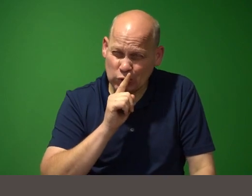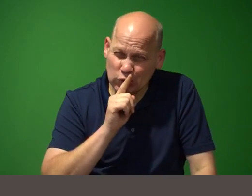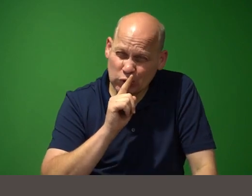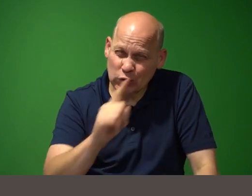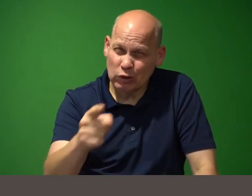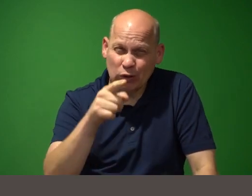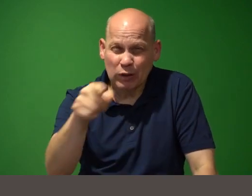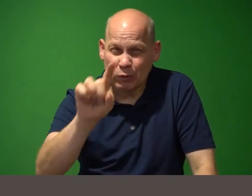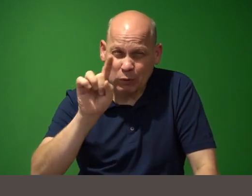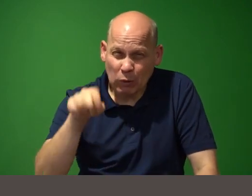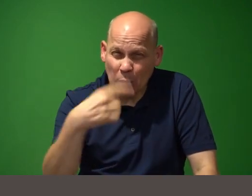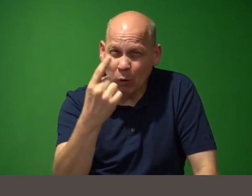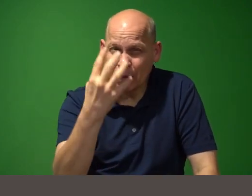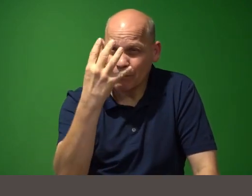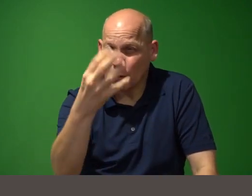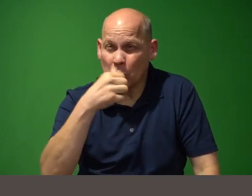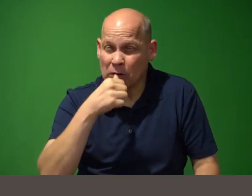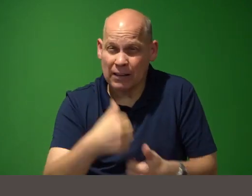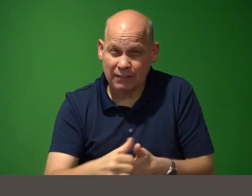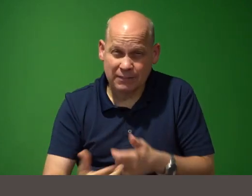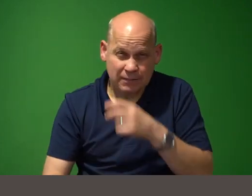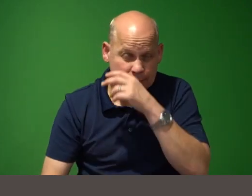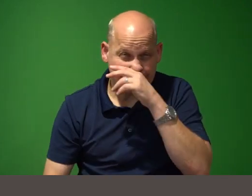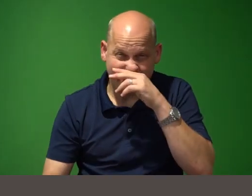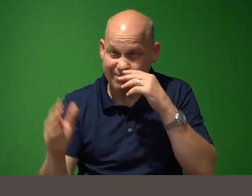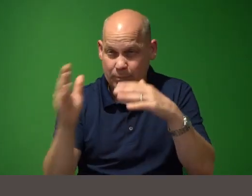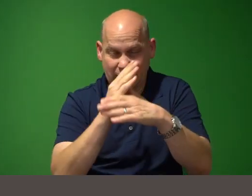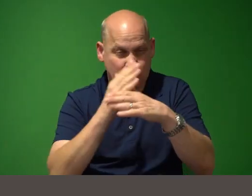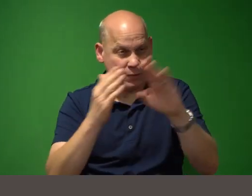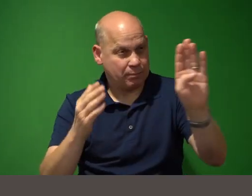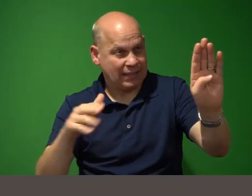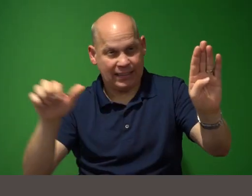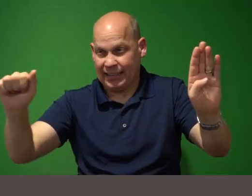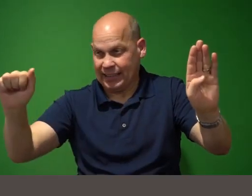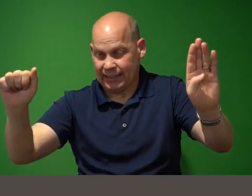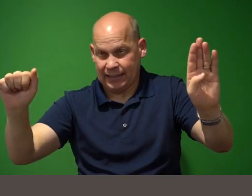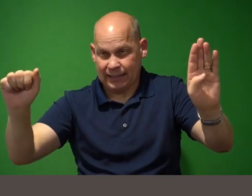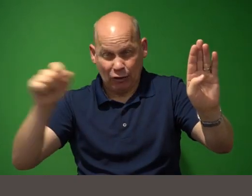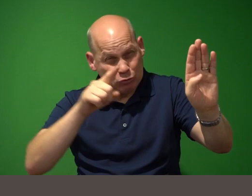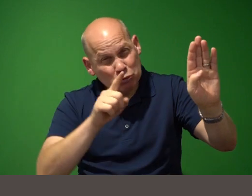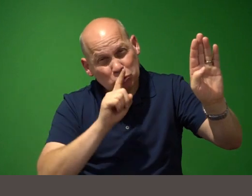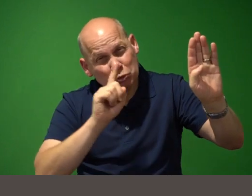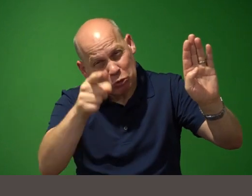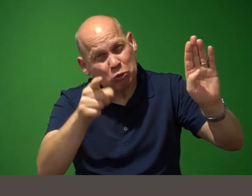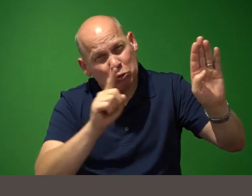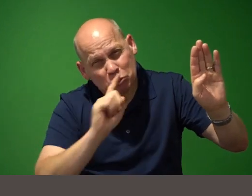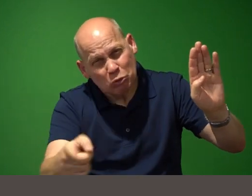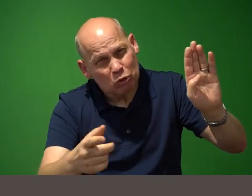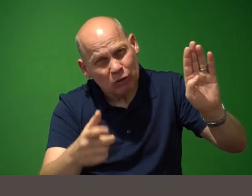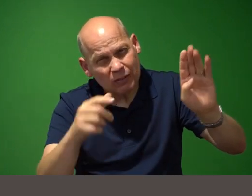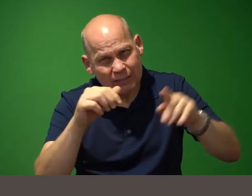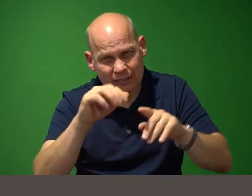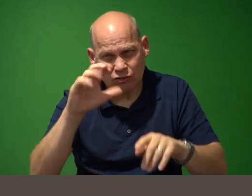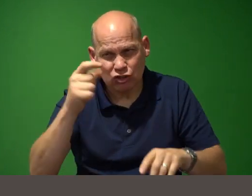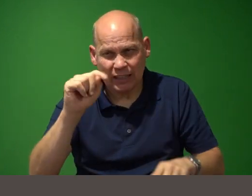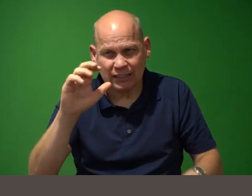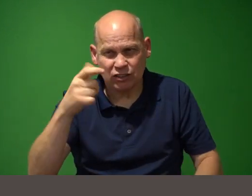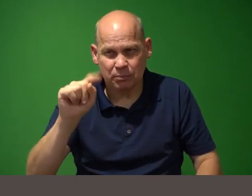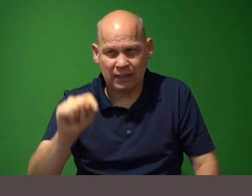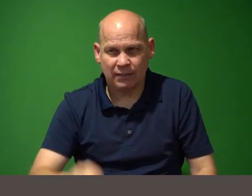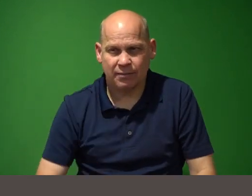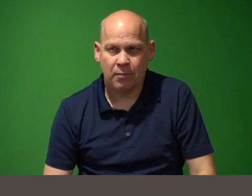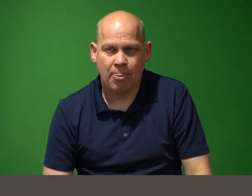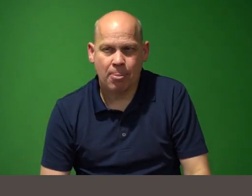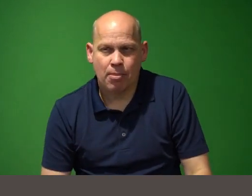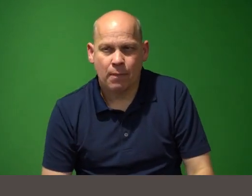letters uh between the b and the a are you sure you're sure chat gpt well